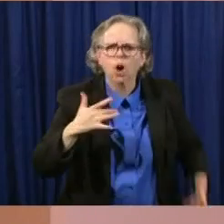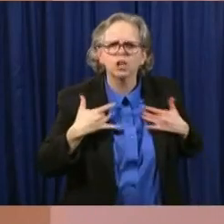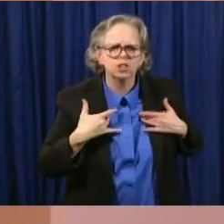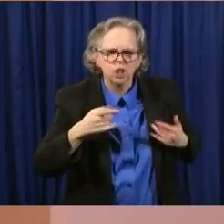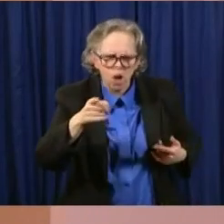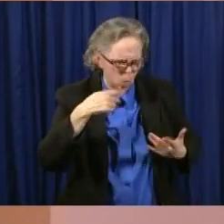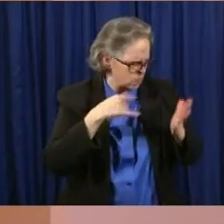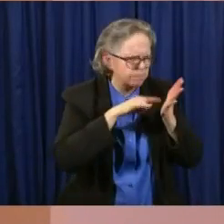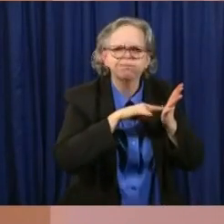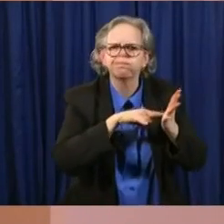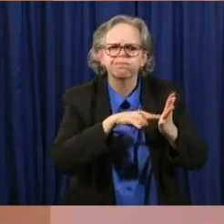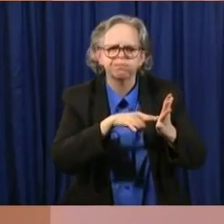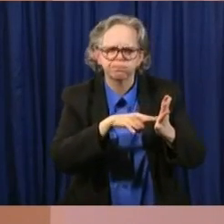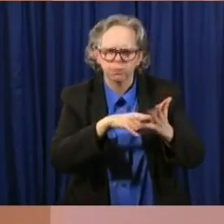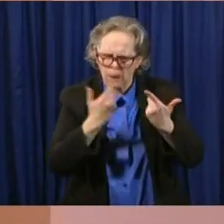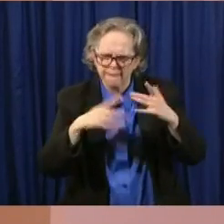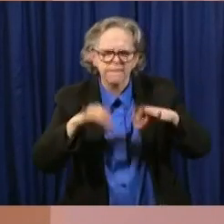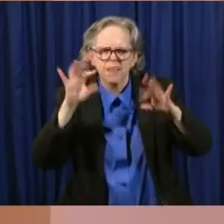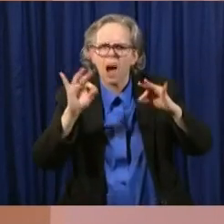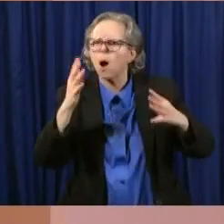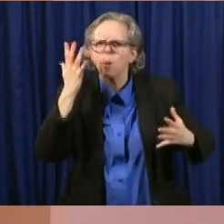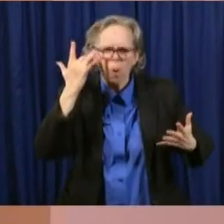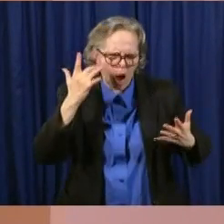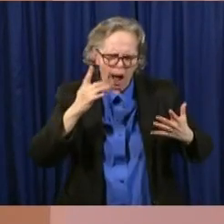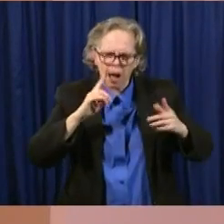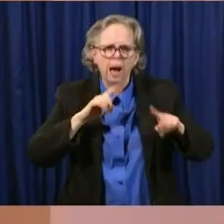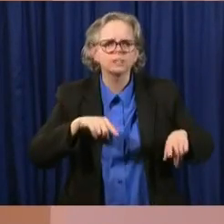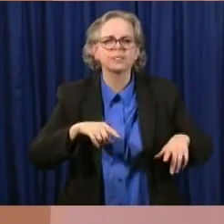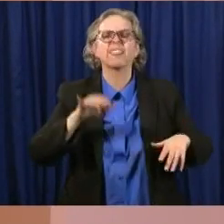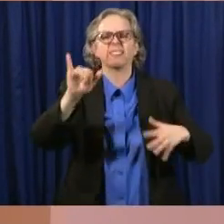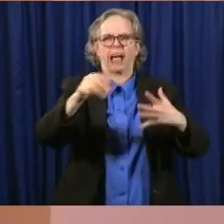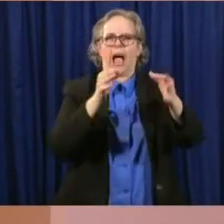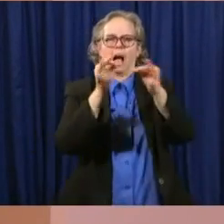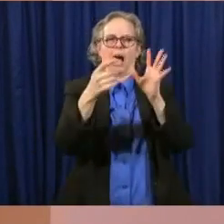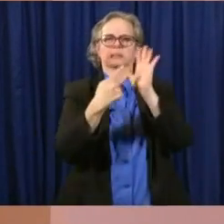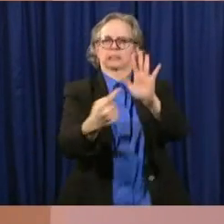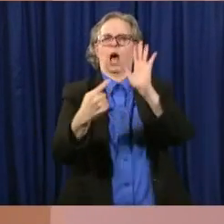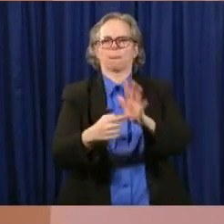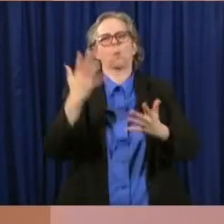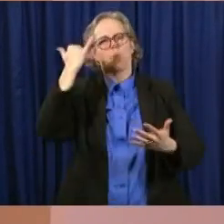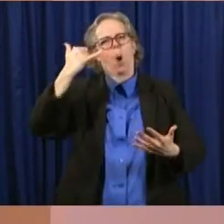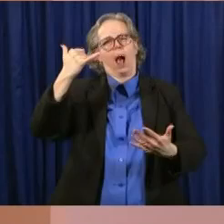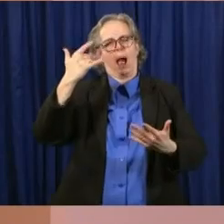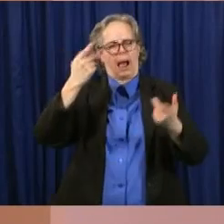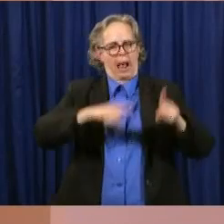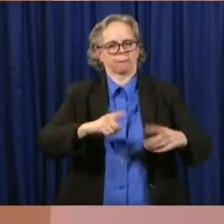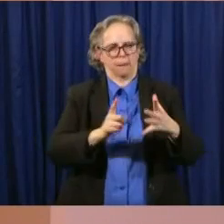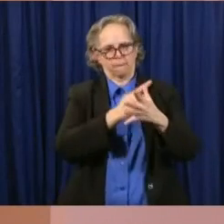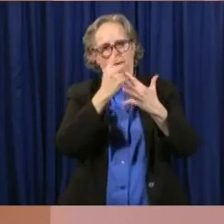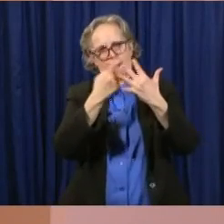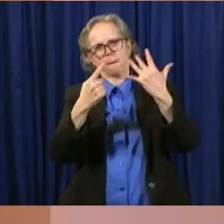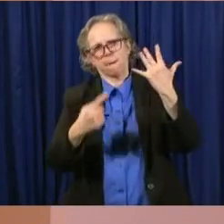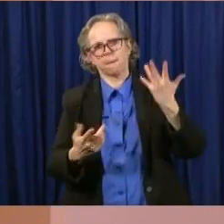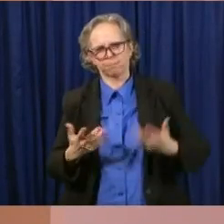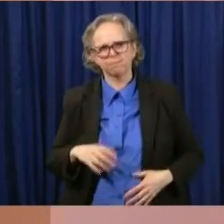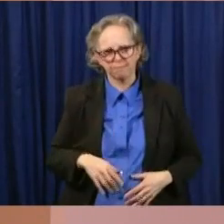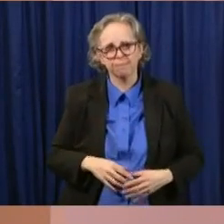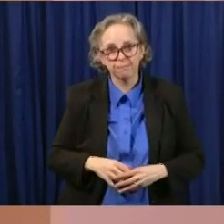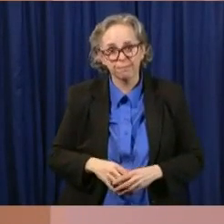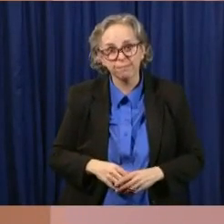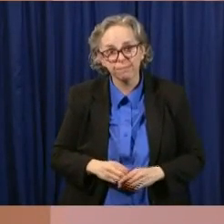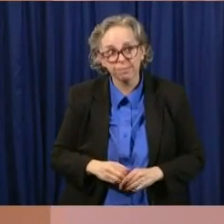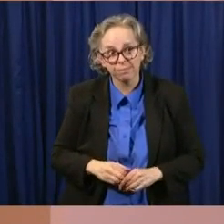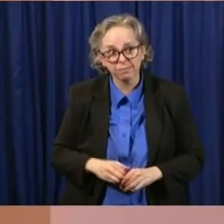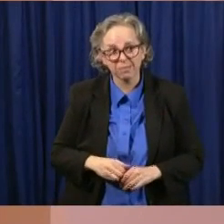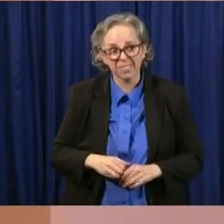and we try to get you answers. And I think that this really demonstrates, you know, the, what, what exists out there